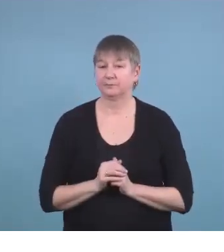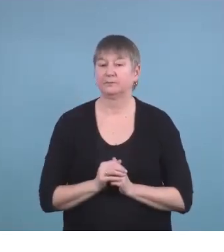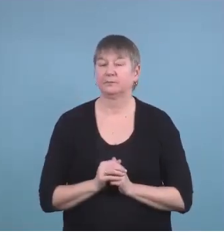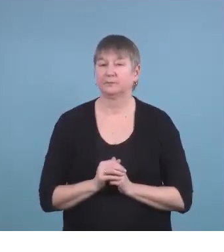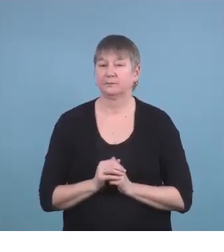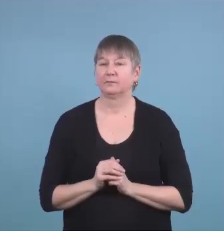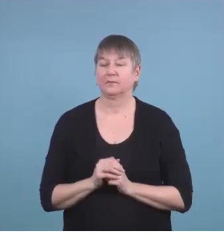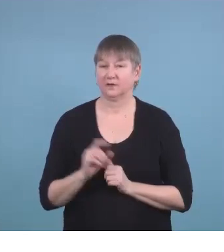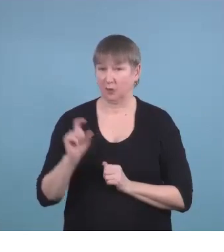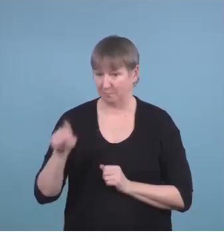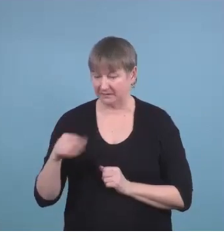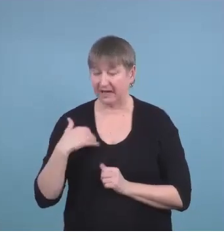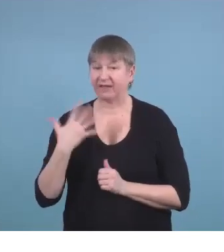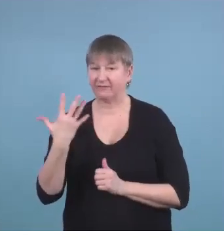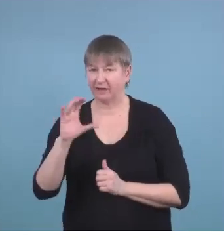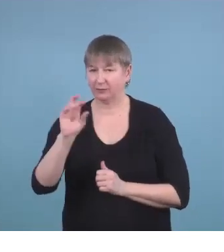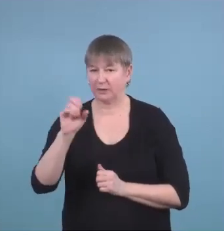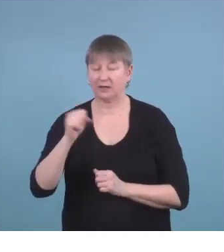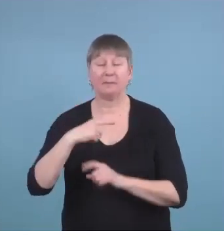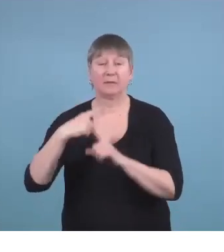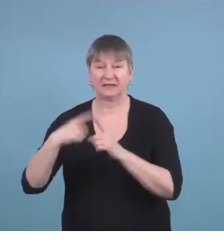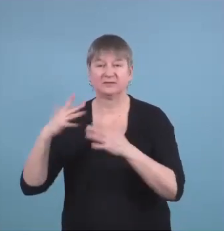And they have to have work experience.